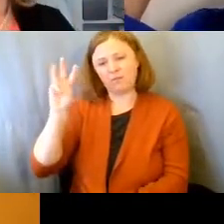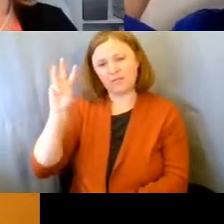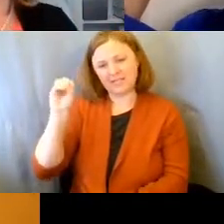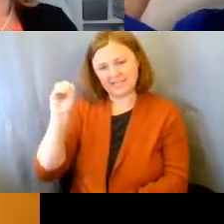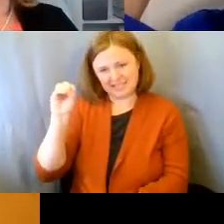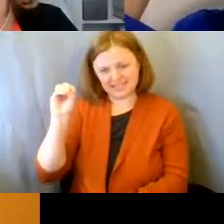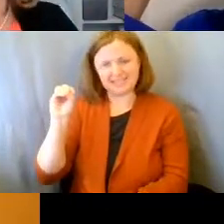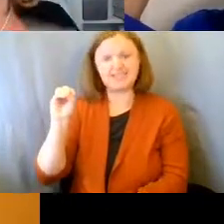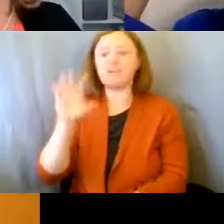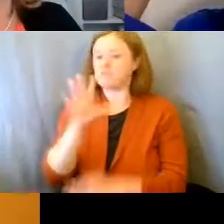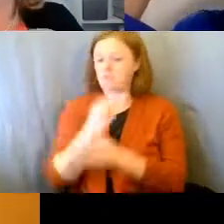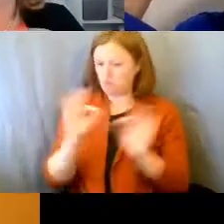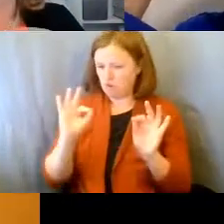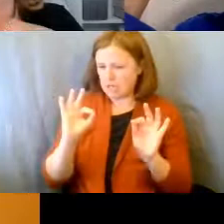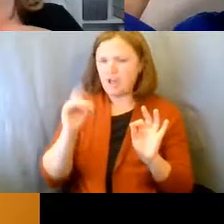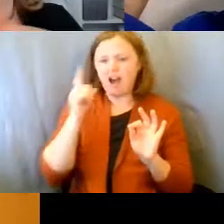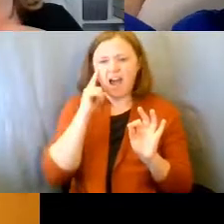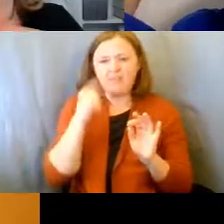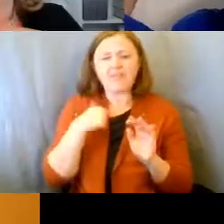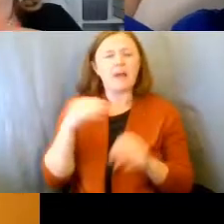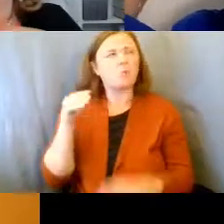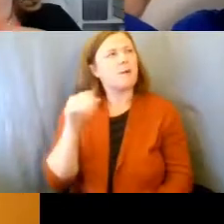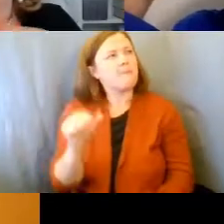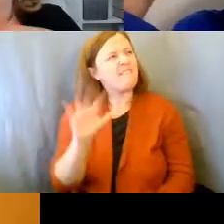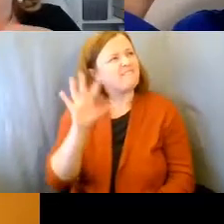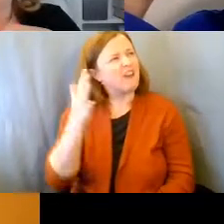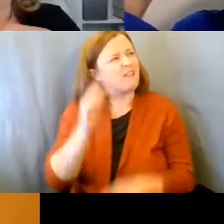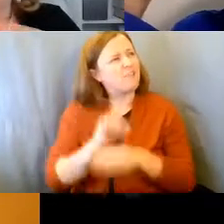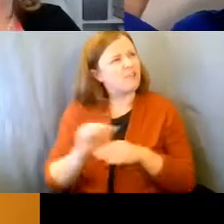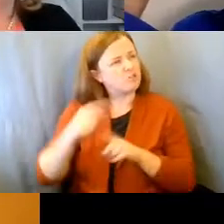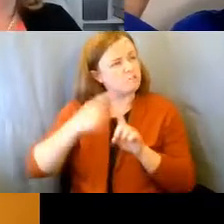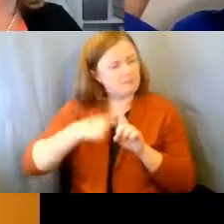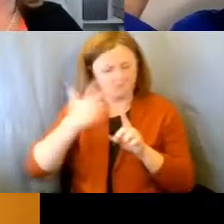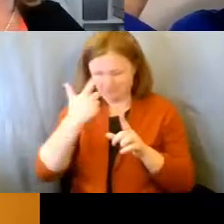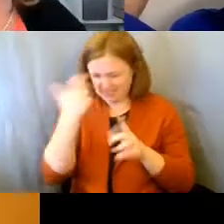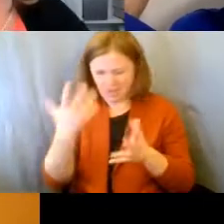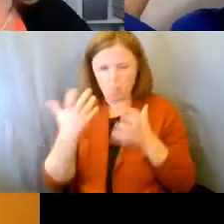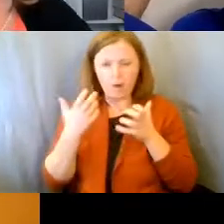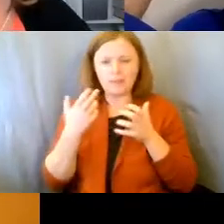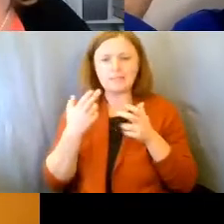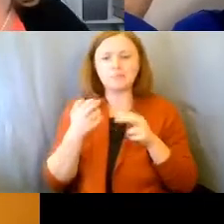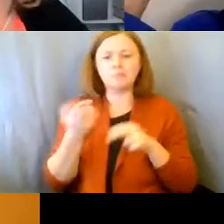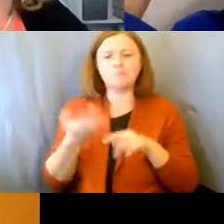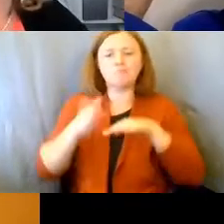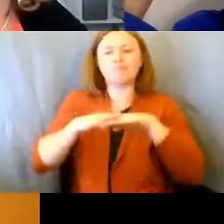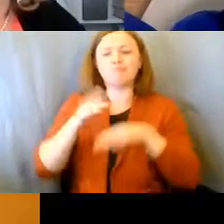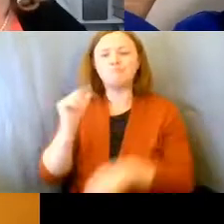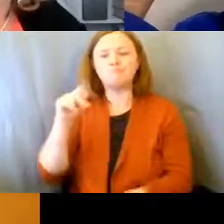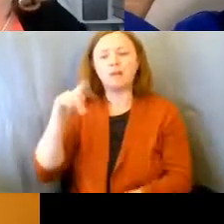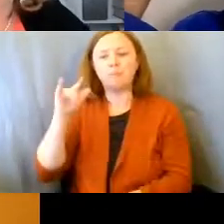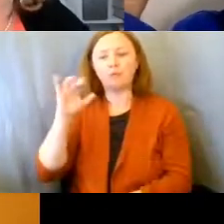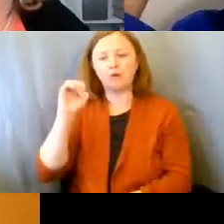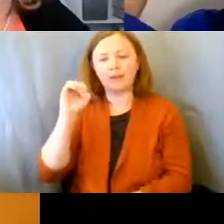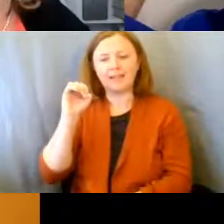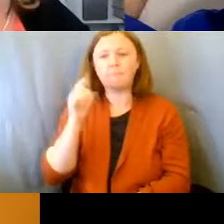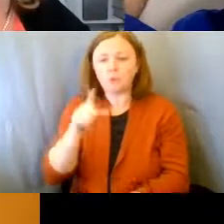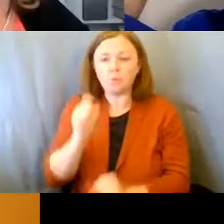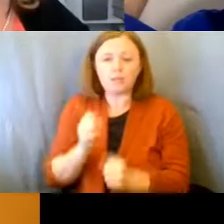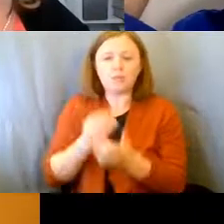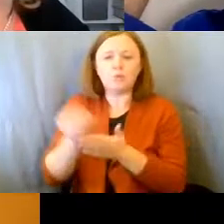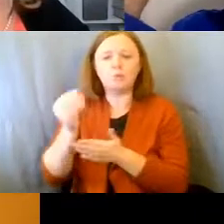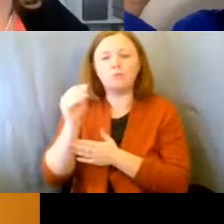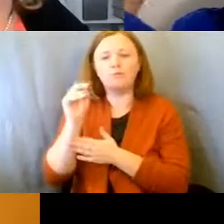And it's free. I think I do pay $5 a month for it because I wanted to upgrade a little bit. But you can get it for free.